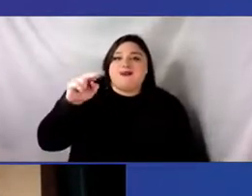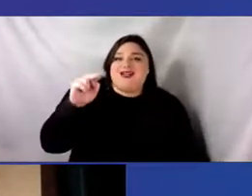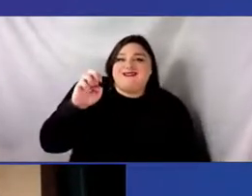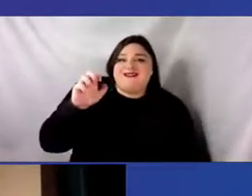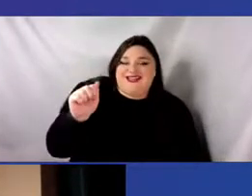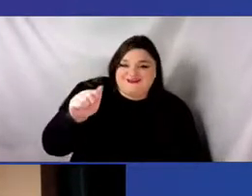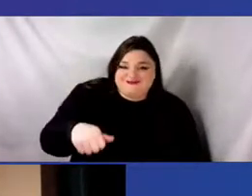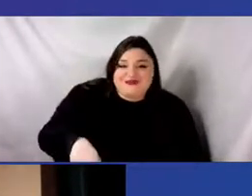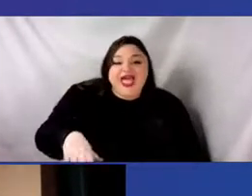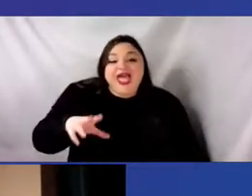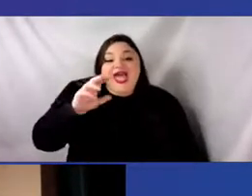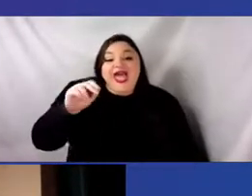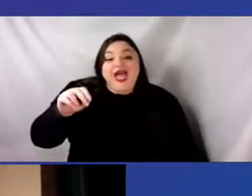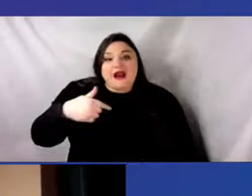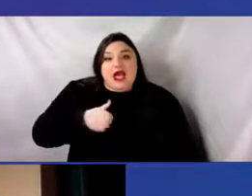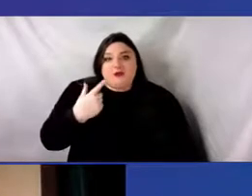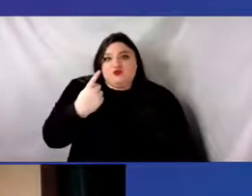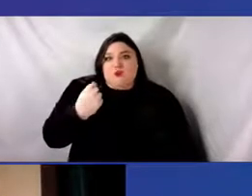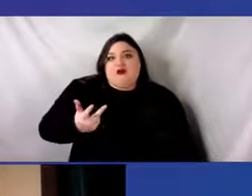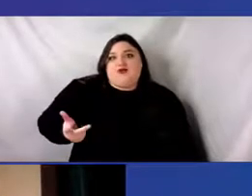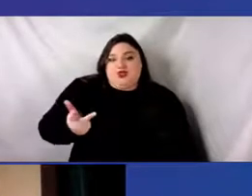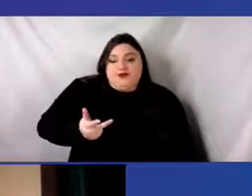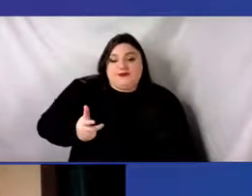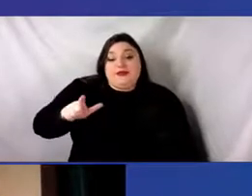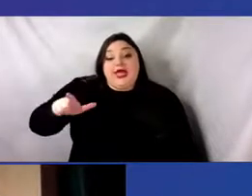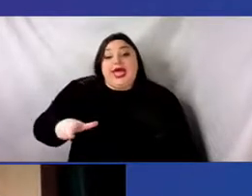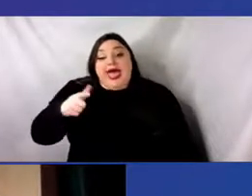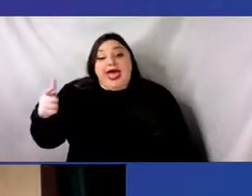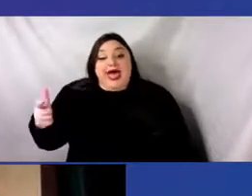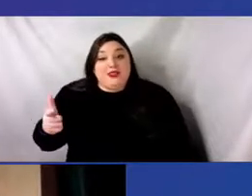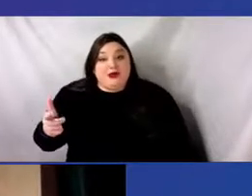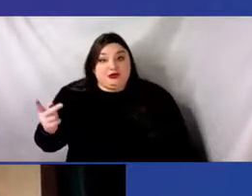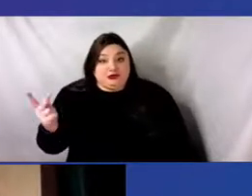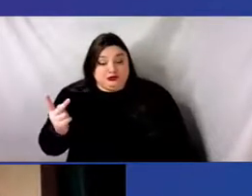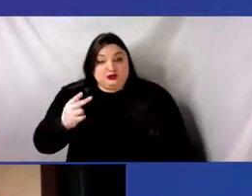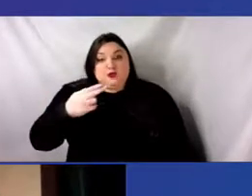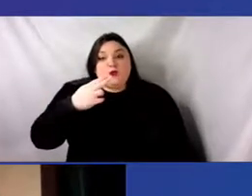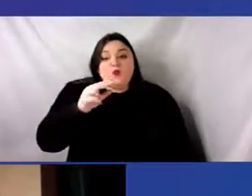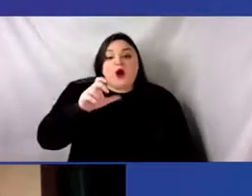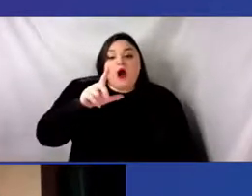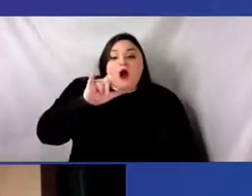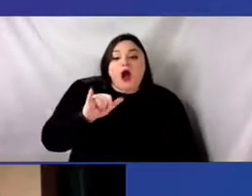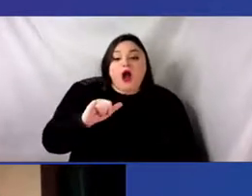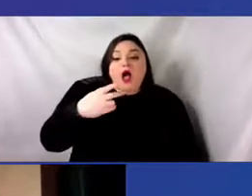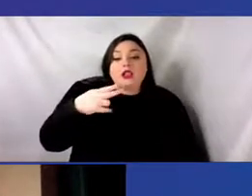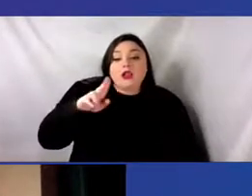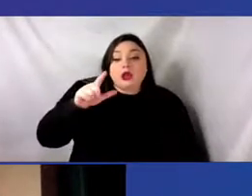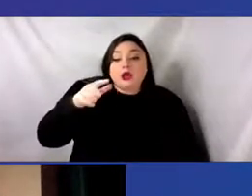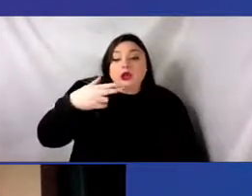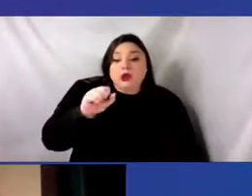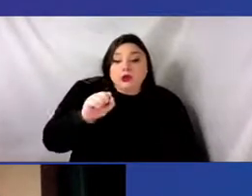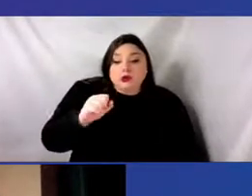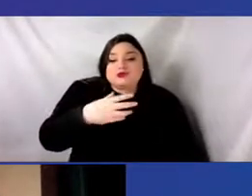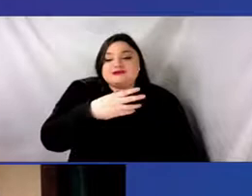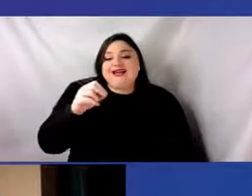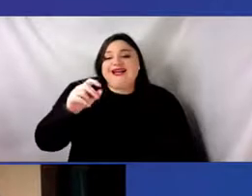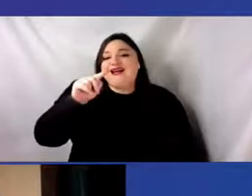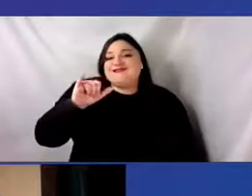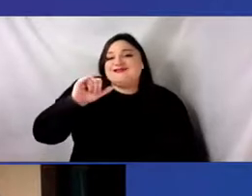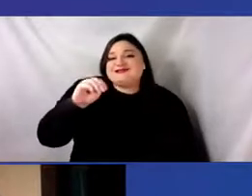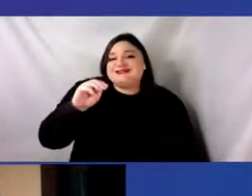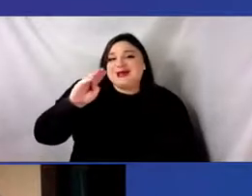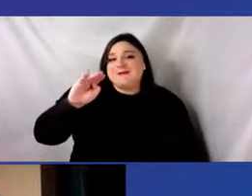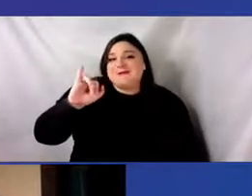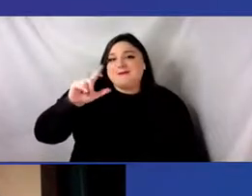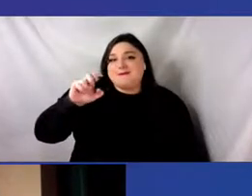were Holly Hughes, John Fleck, and Tim Miller. And they deemed our, that the reason why our grants